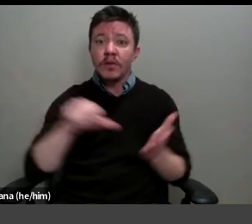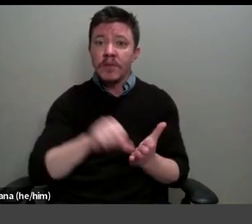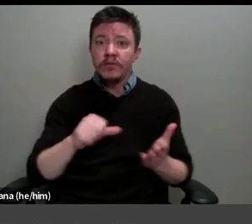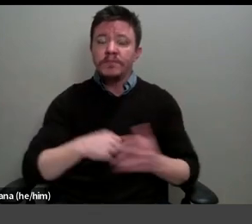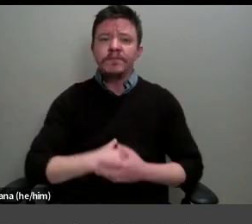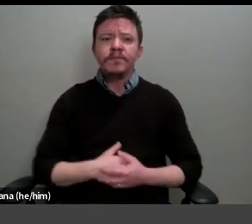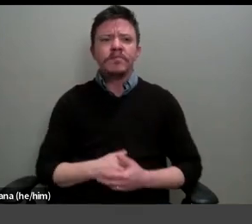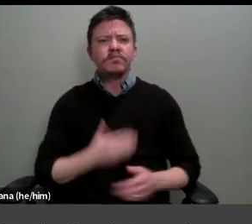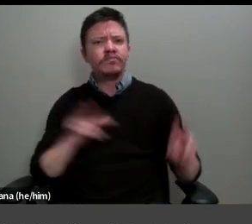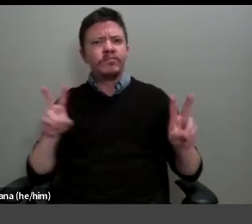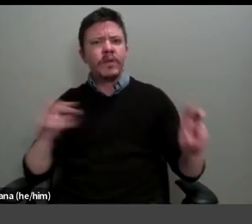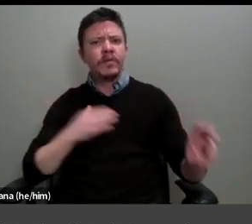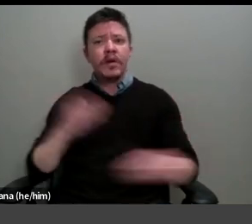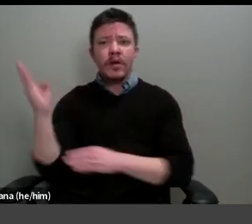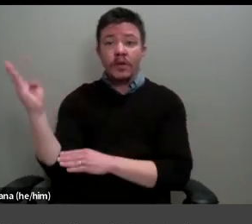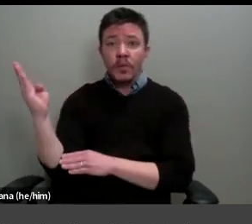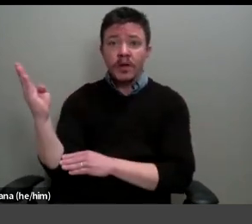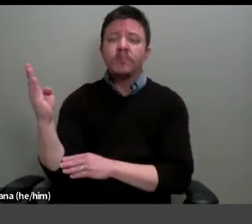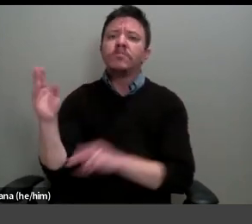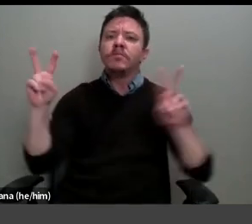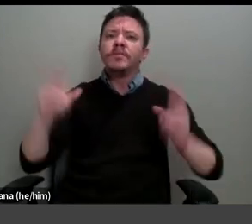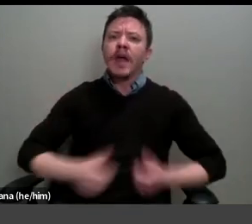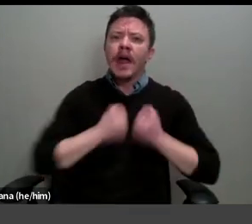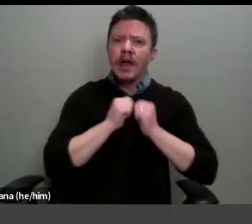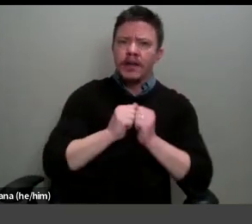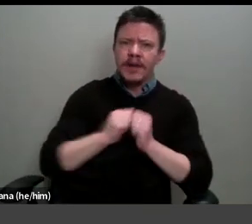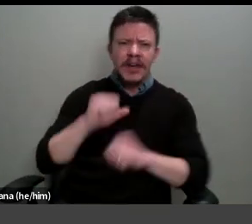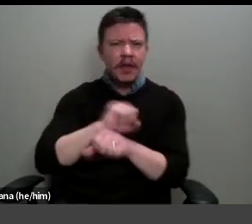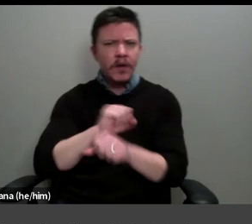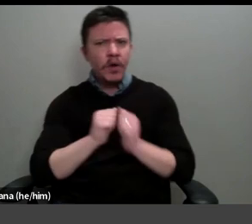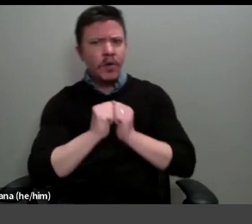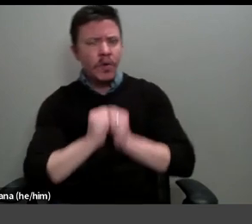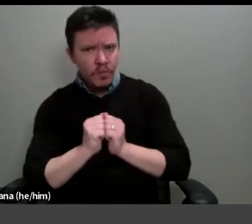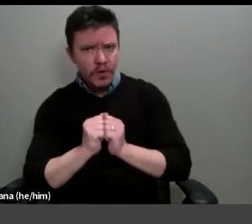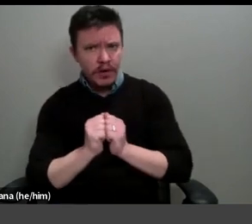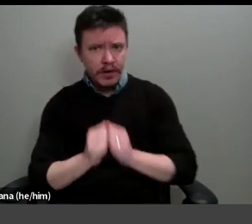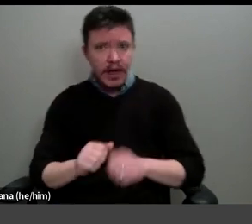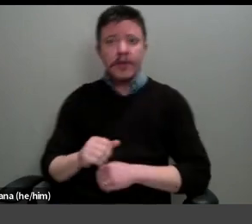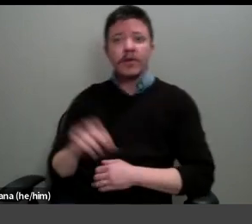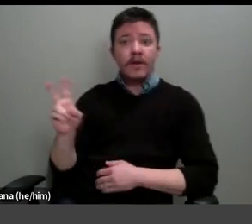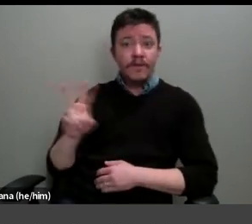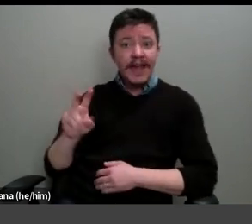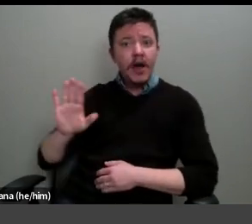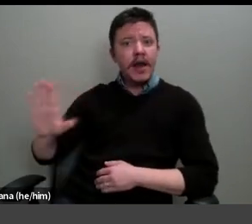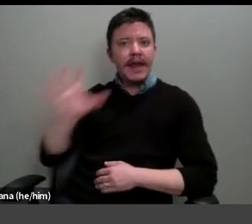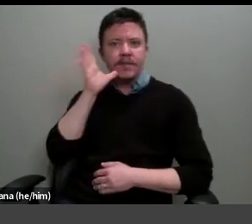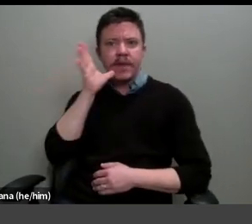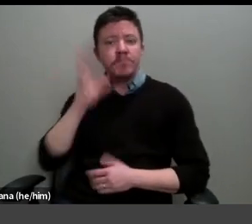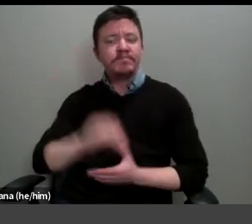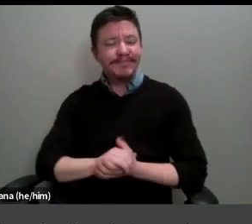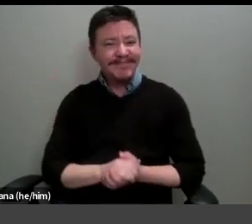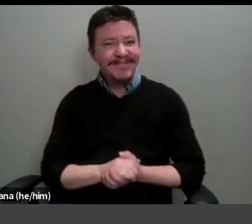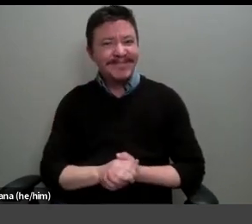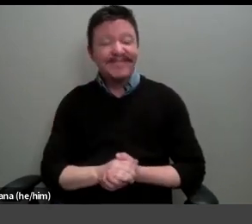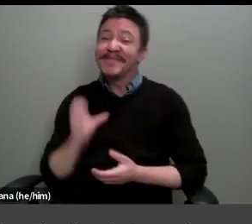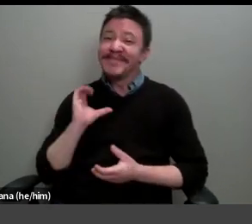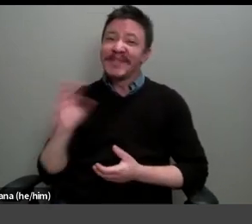my lecture is living together, working together, Edouard Vuillard and his mother. OK, so